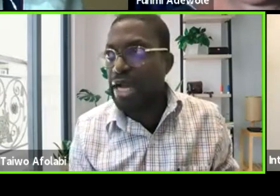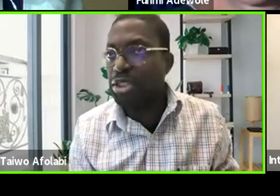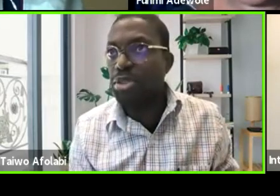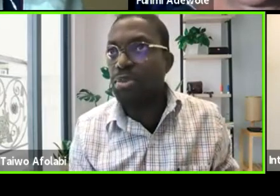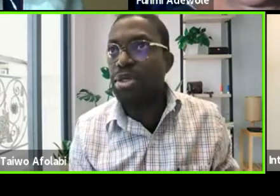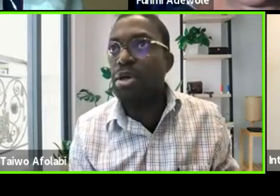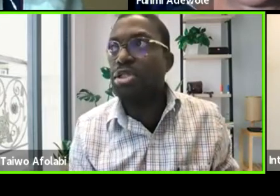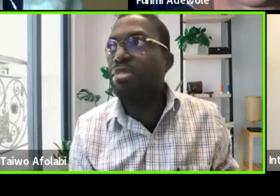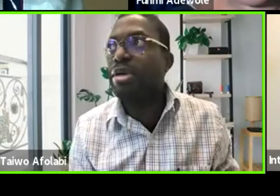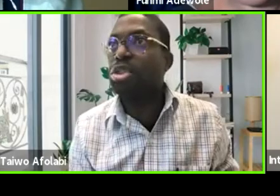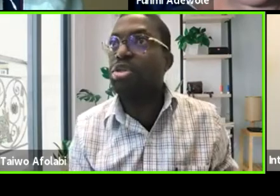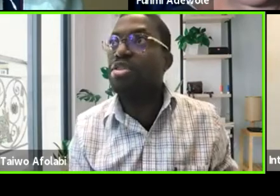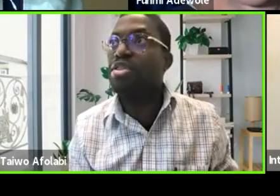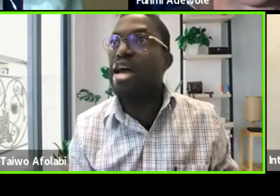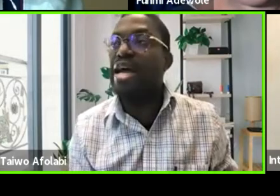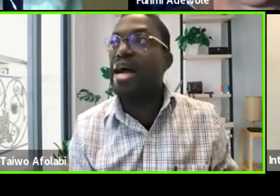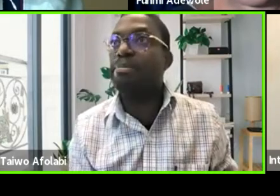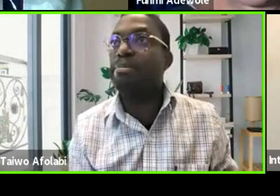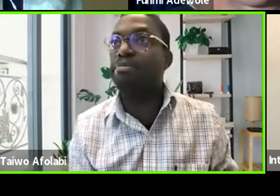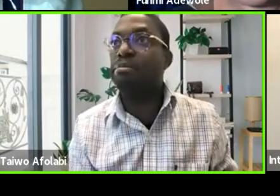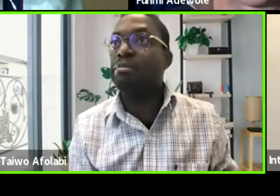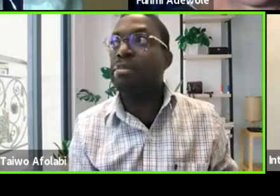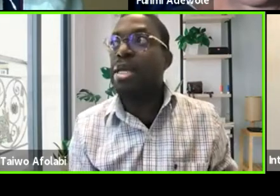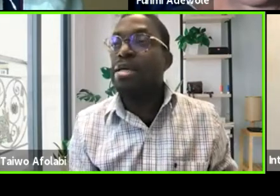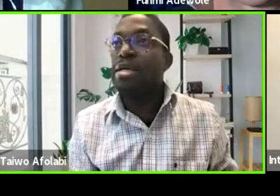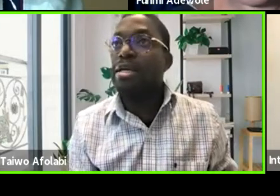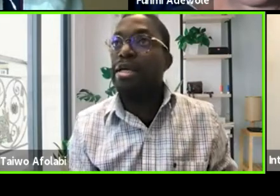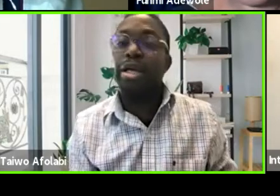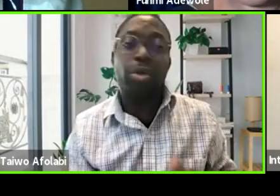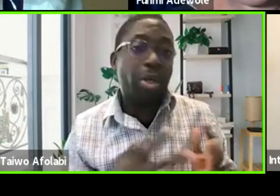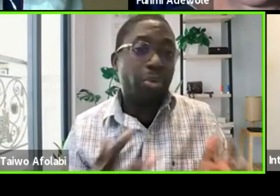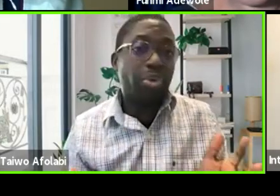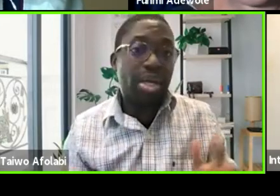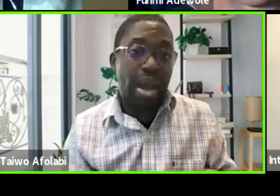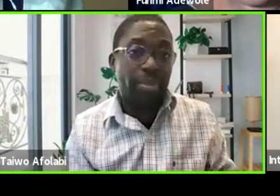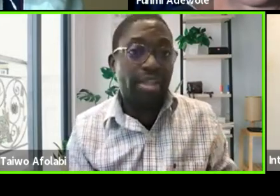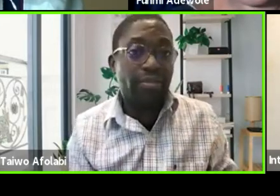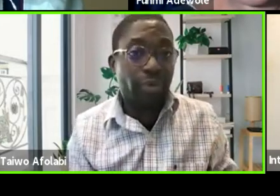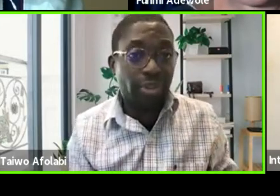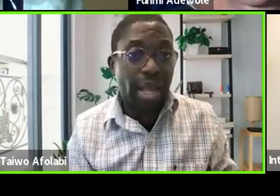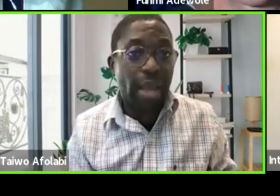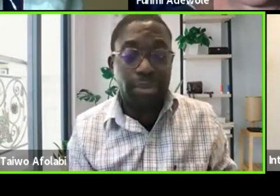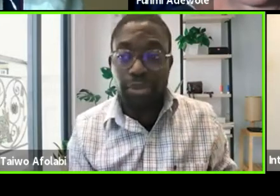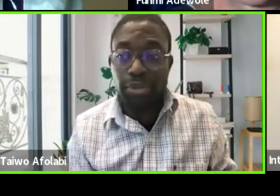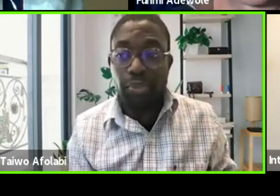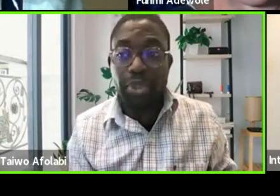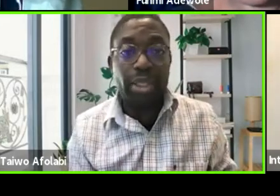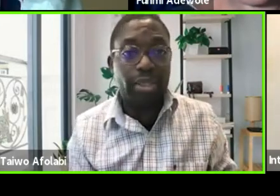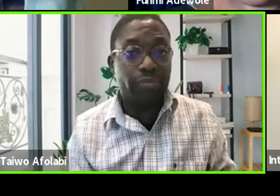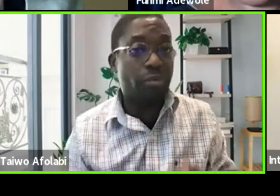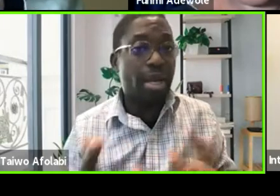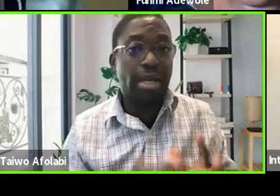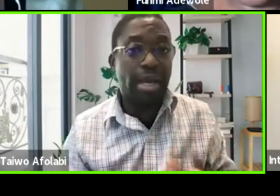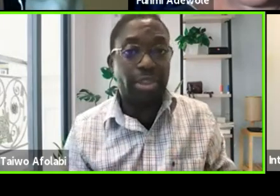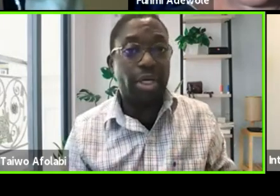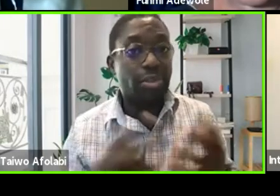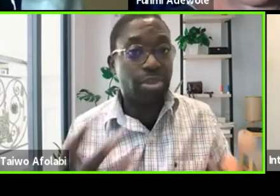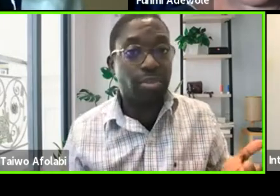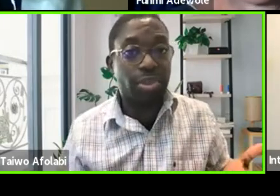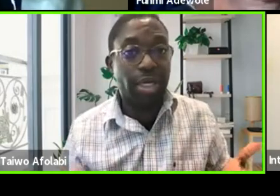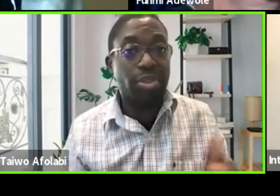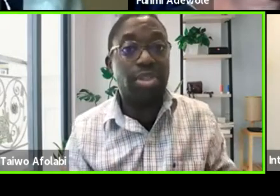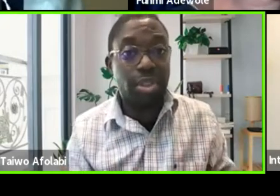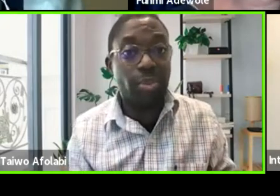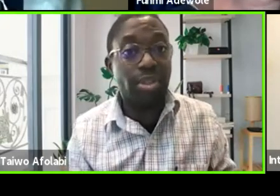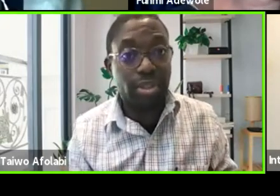themselves, I just want to mention that a quick recap. The first episode, Fumi and I try